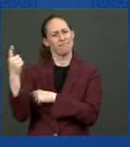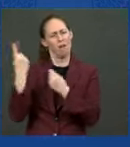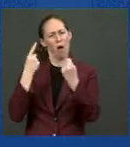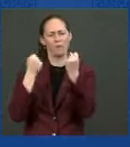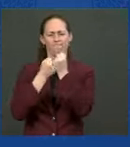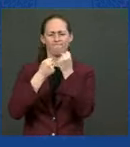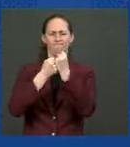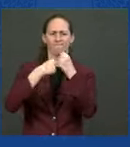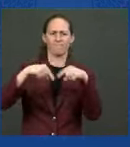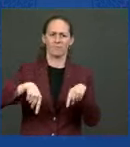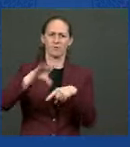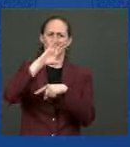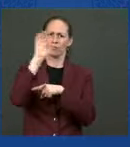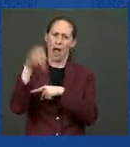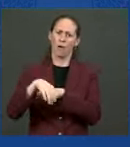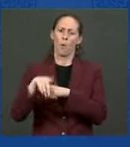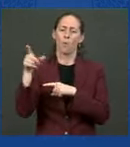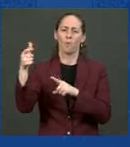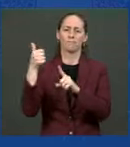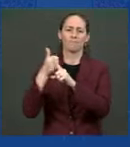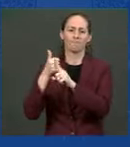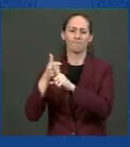Congressman Raja Krishnamurti.